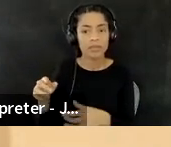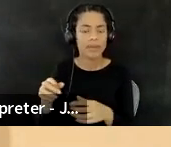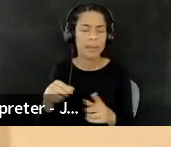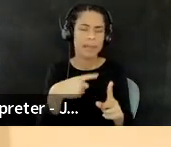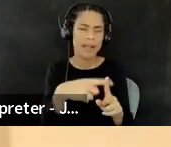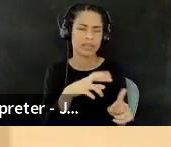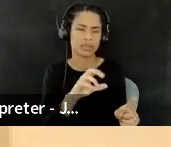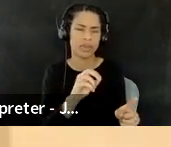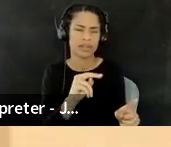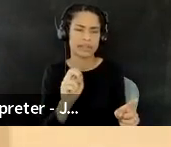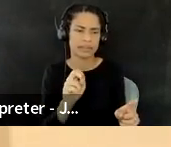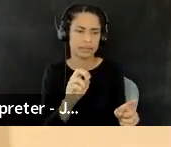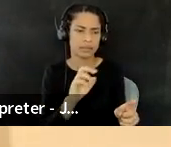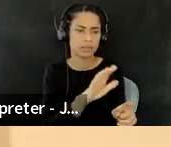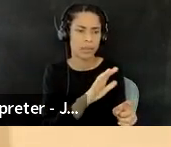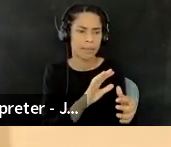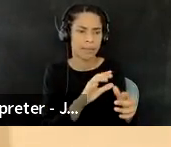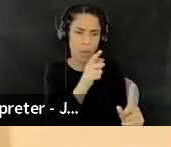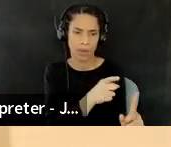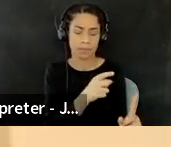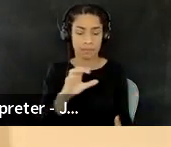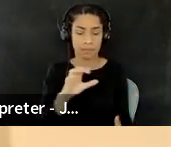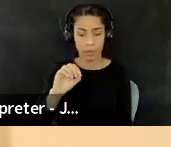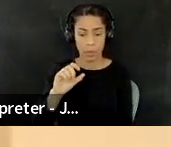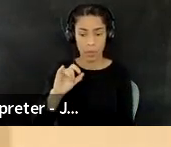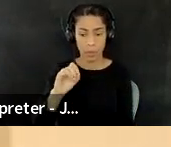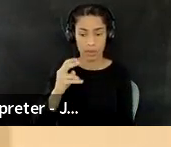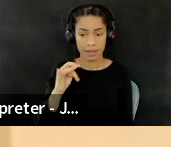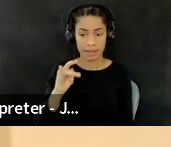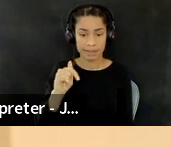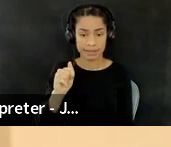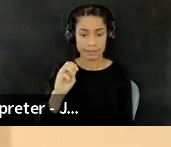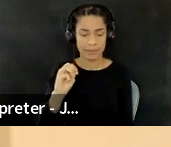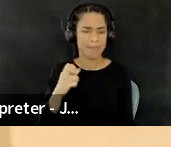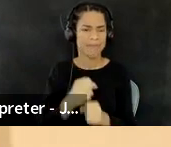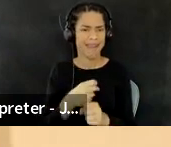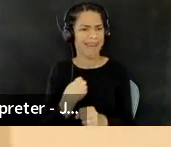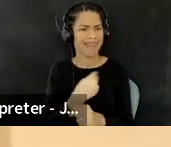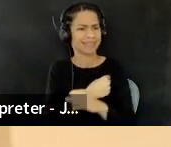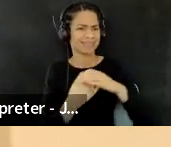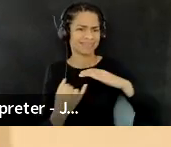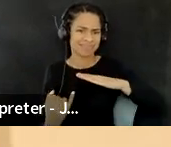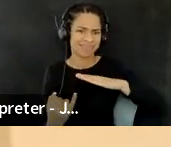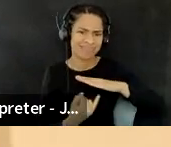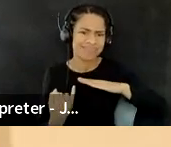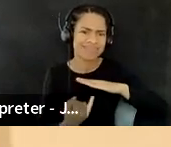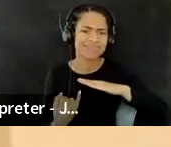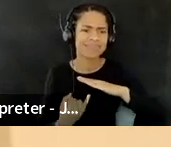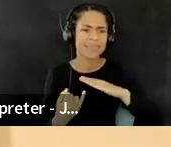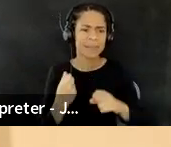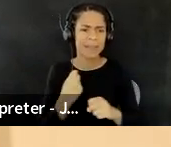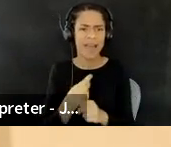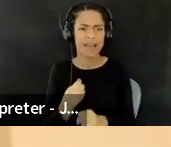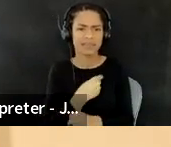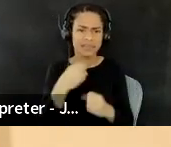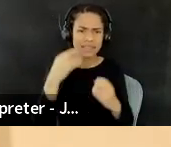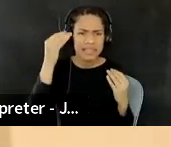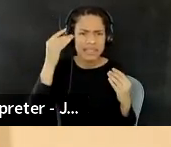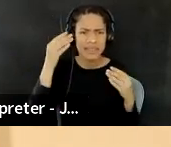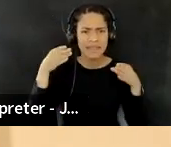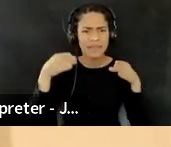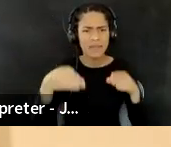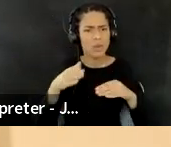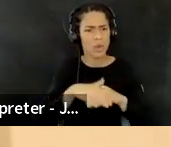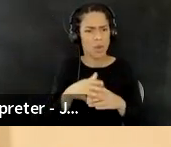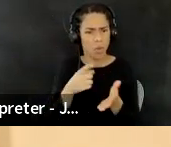colonialism likes to, uh, put us in a silo and, and have us think and focus only on the work that we're doing